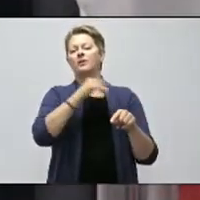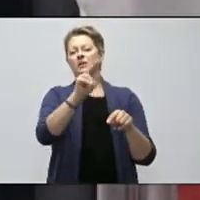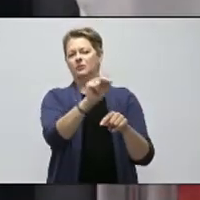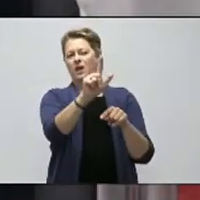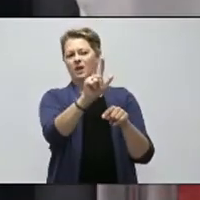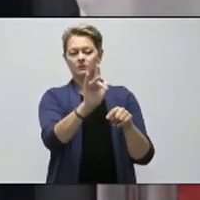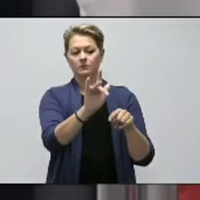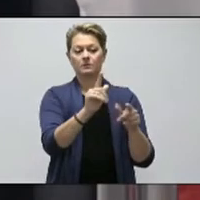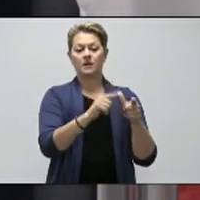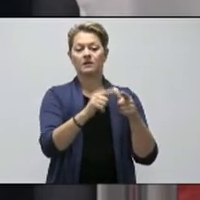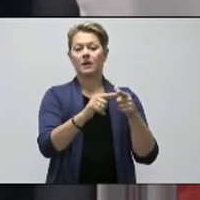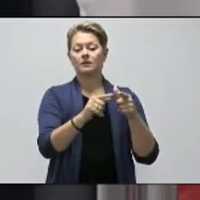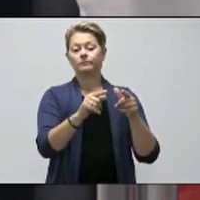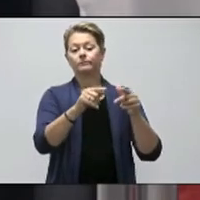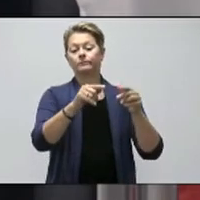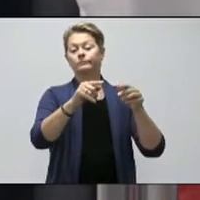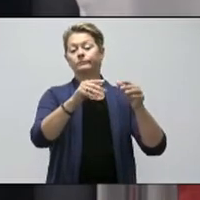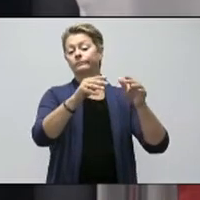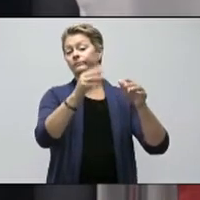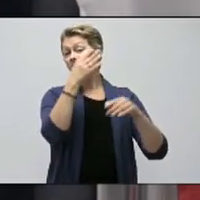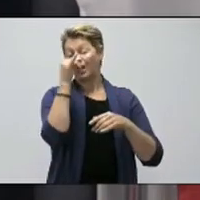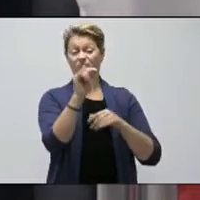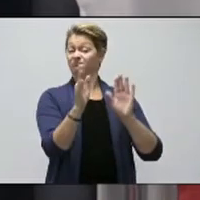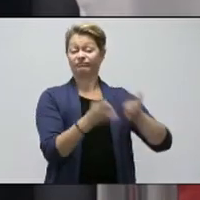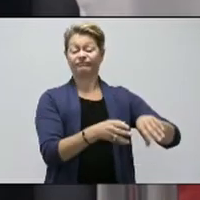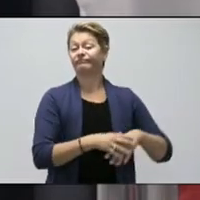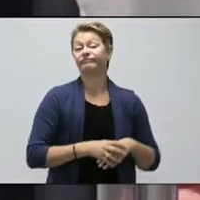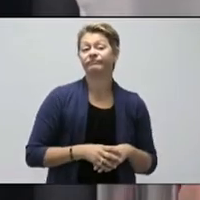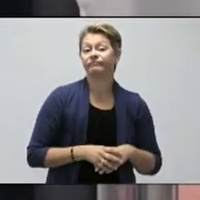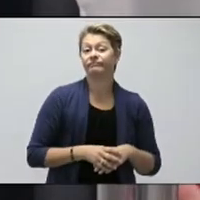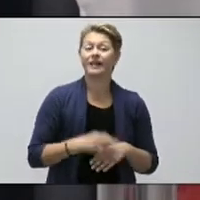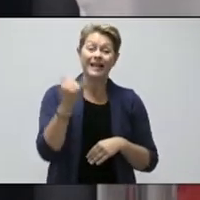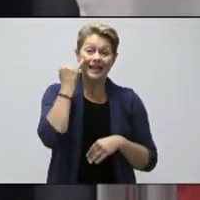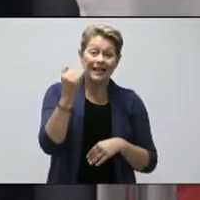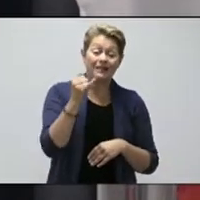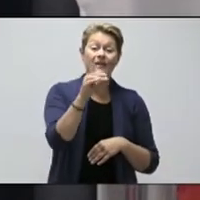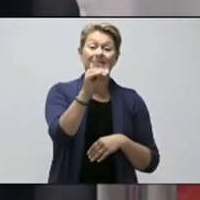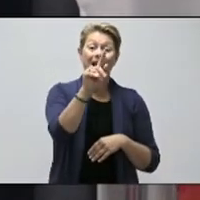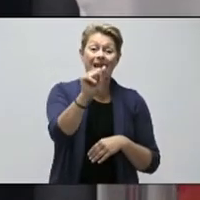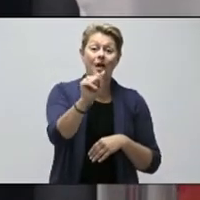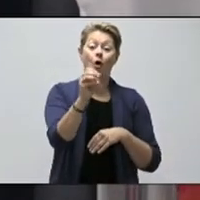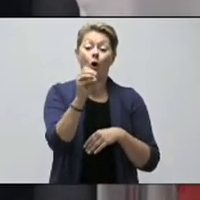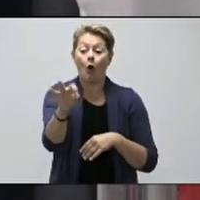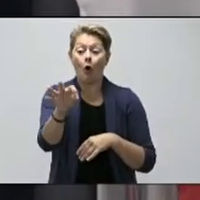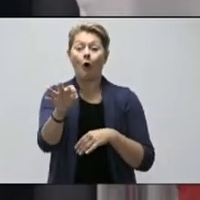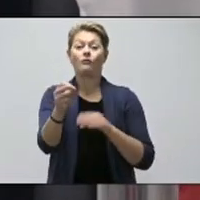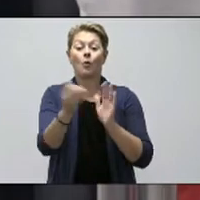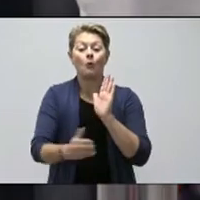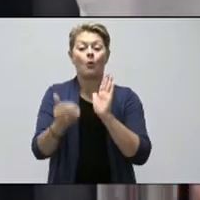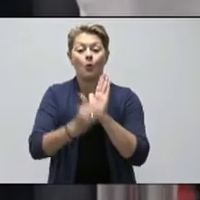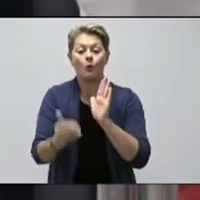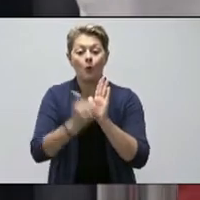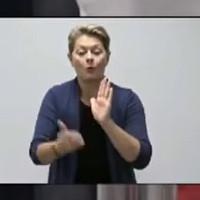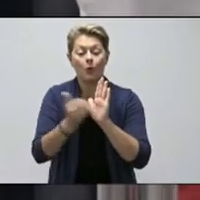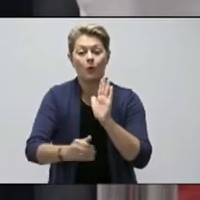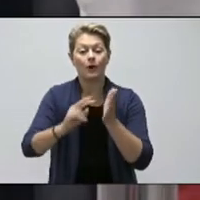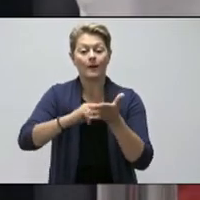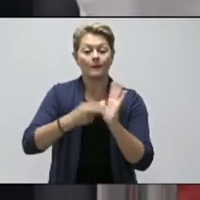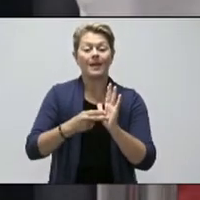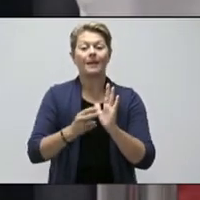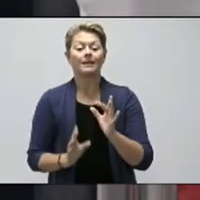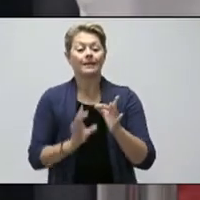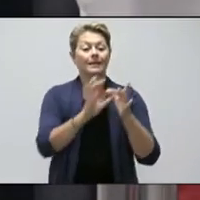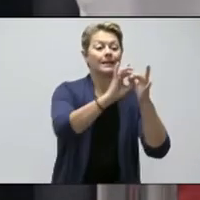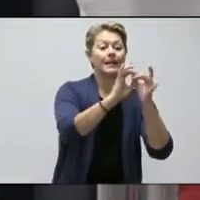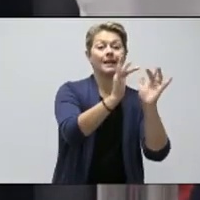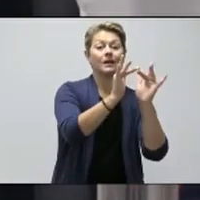and then you can forget about it. There is a nuance where if you turn off your data regularly, ideally you connect to the Internet once